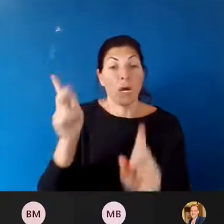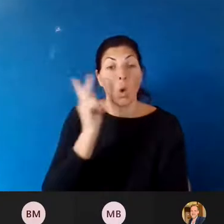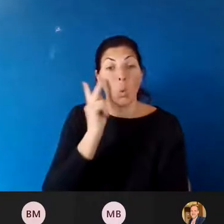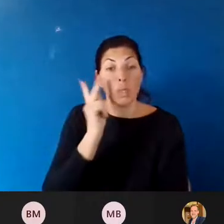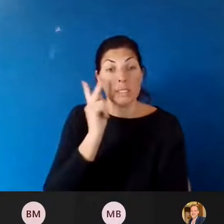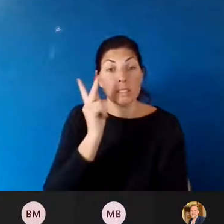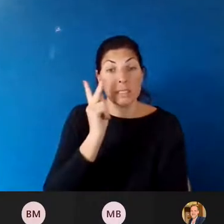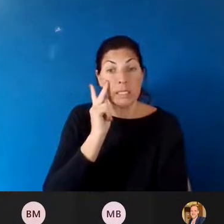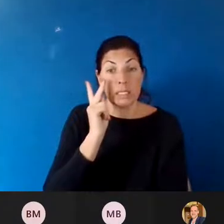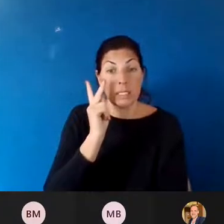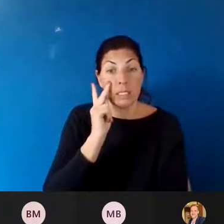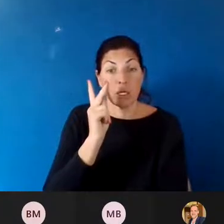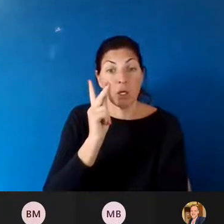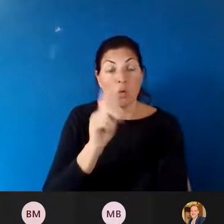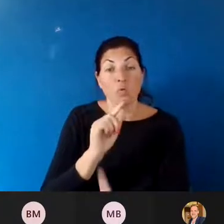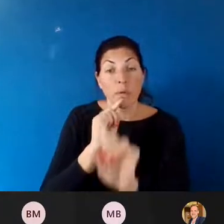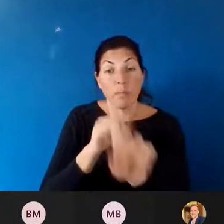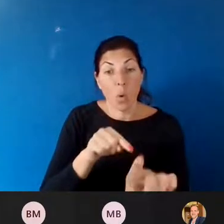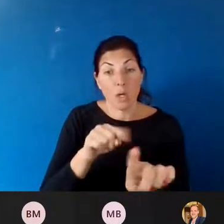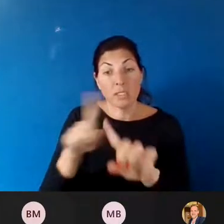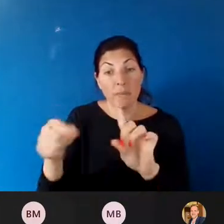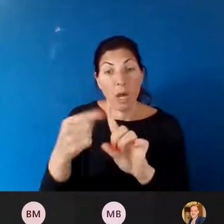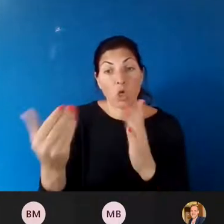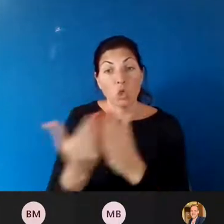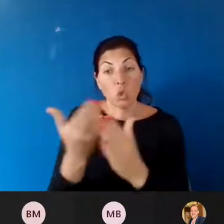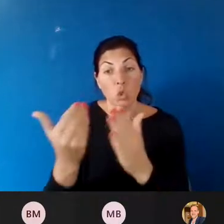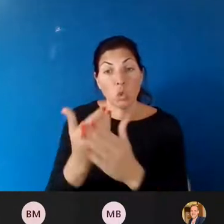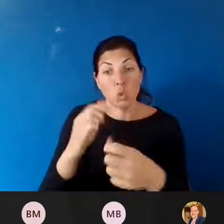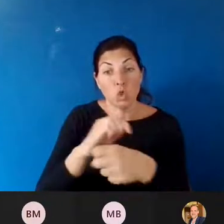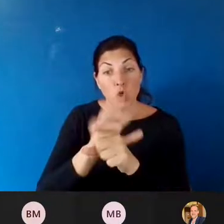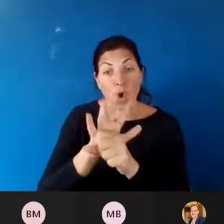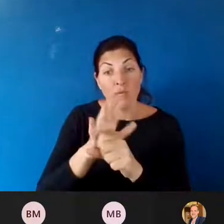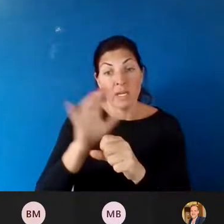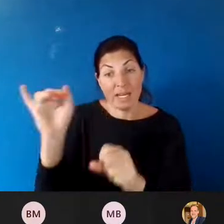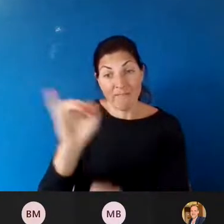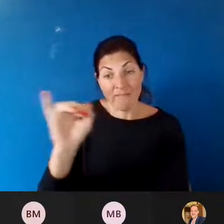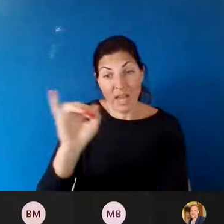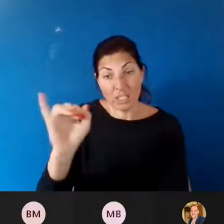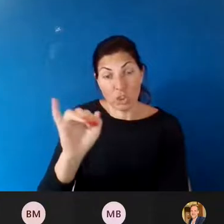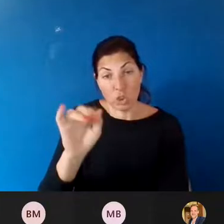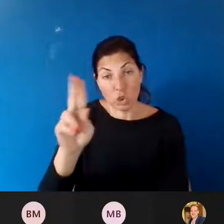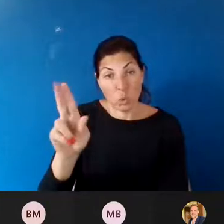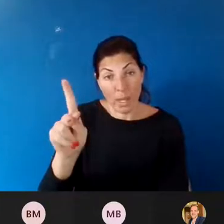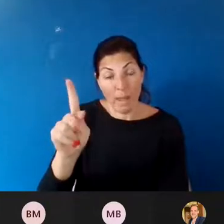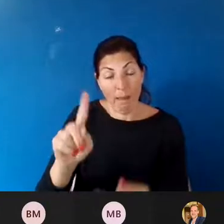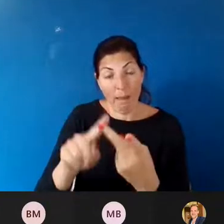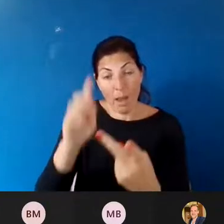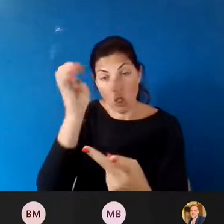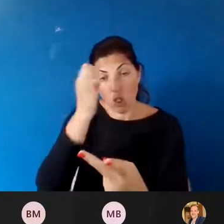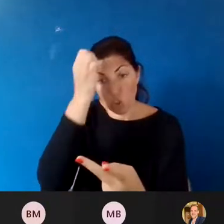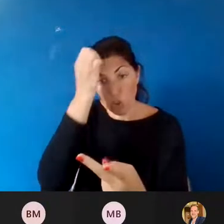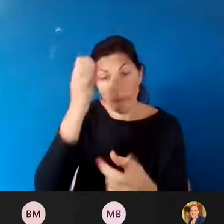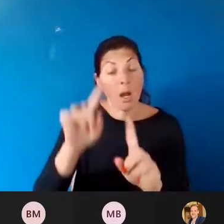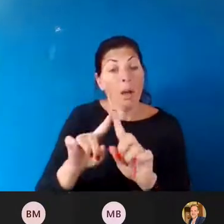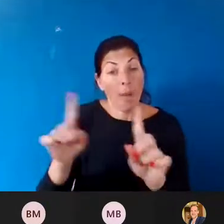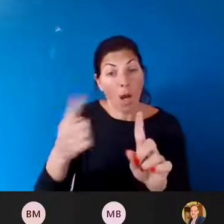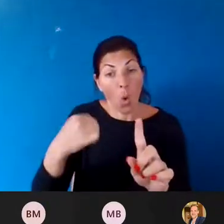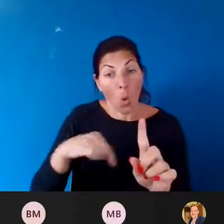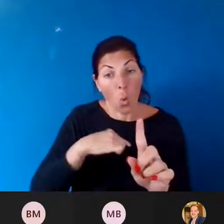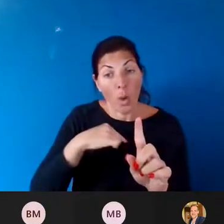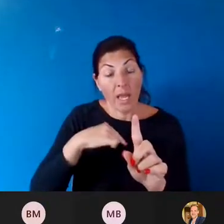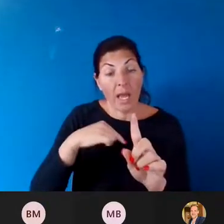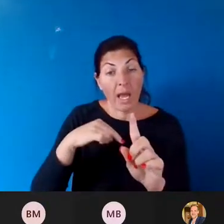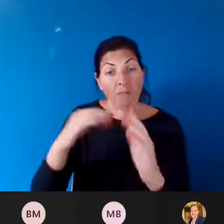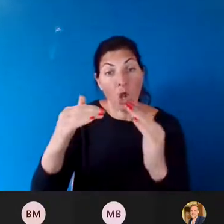reports about new COVID infections in Europe and the UK, but we've lowered the